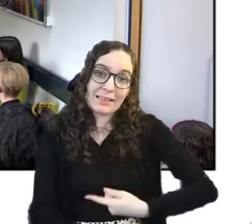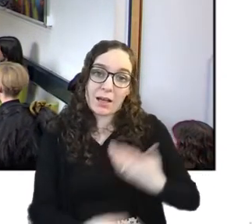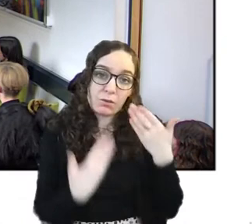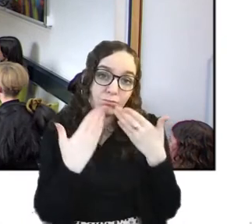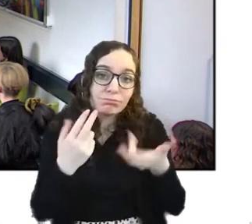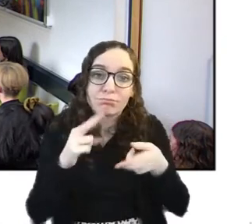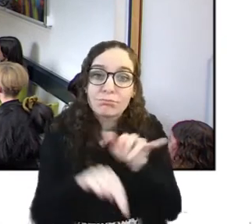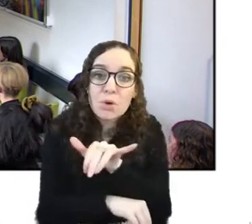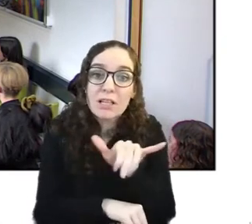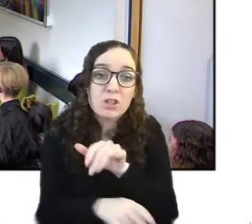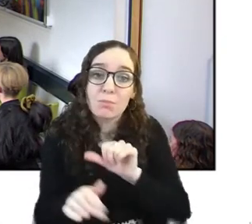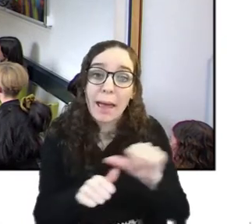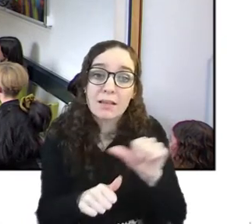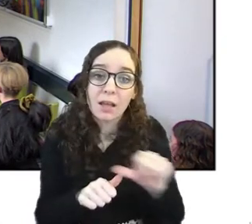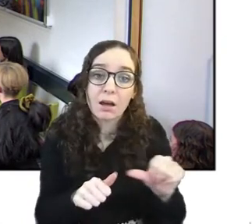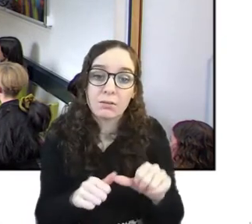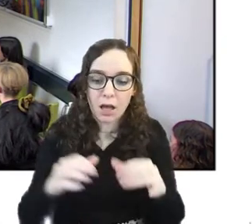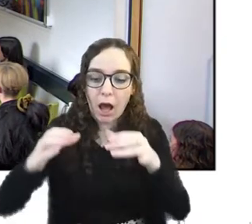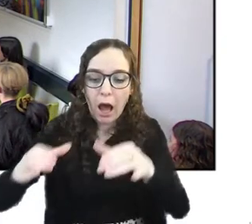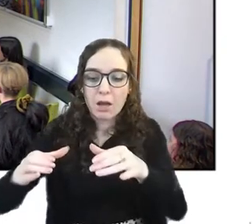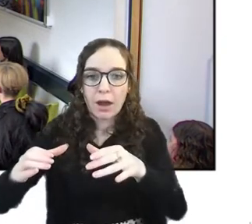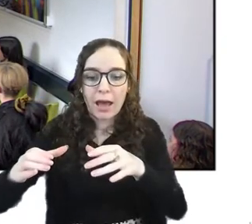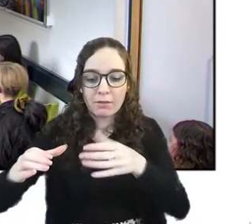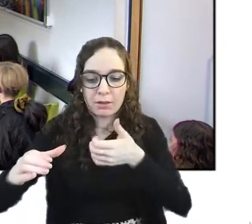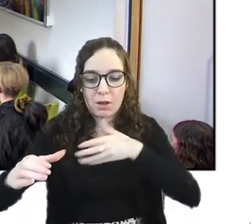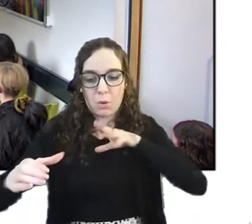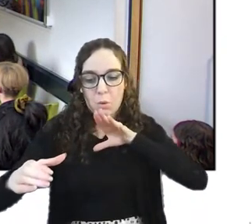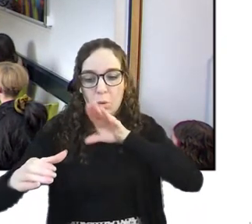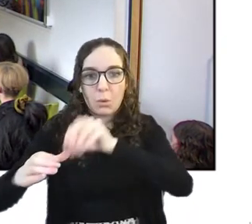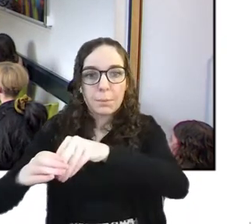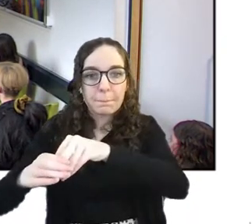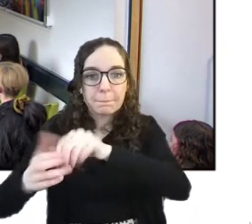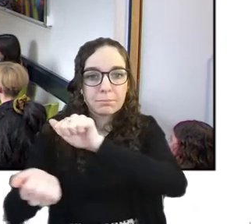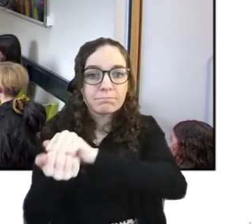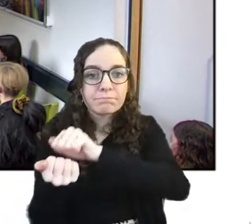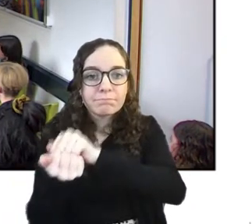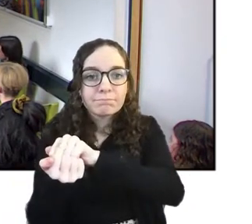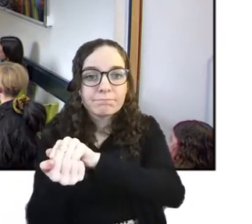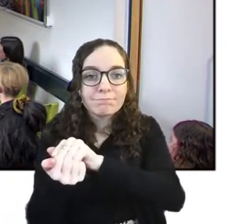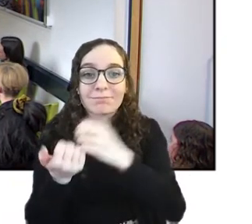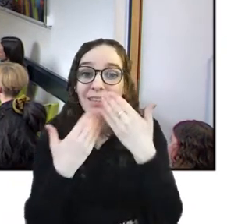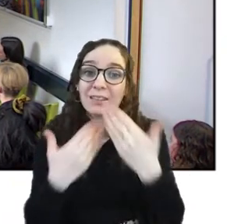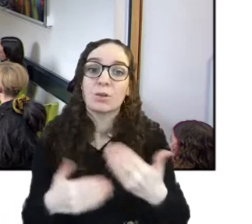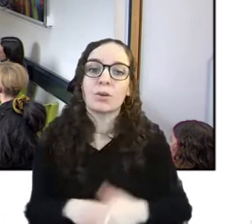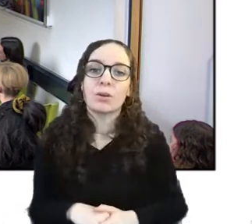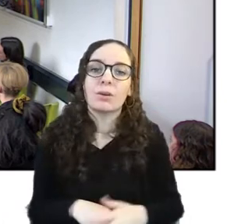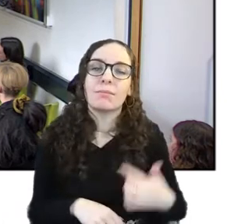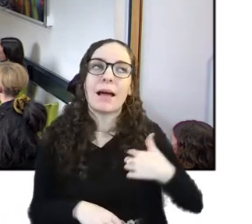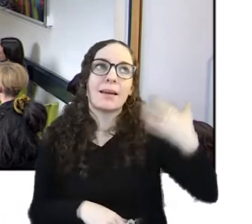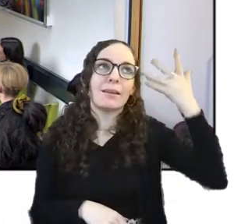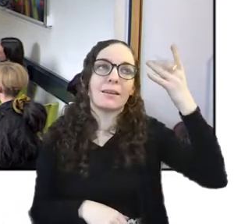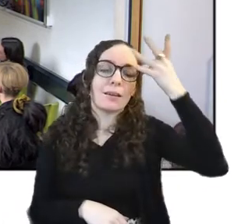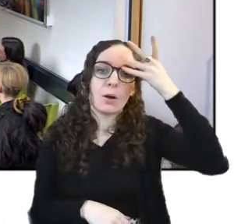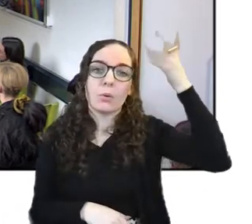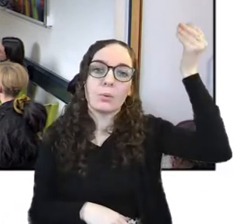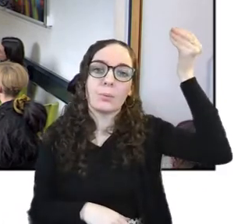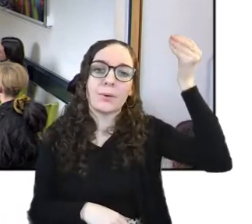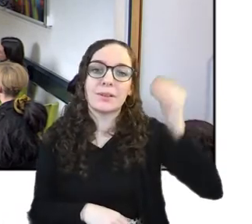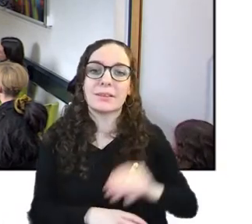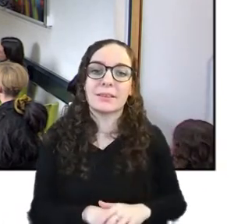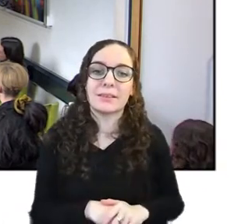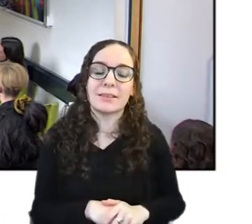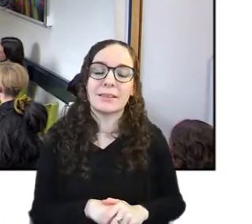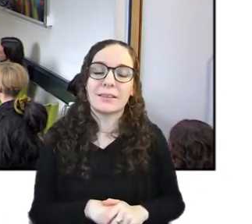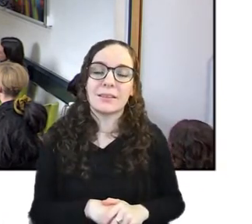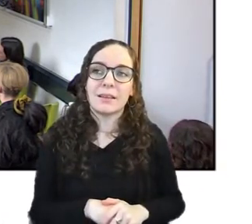think there is yeah it's i forgot what i was about to say i had a whole thought process